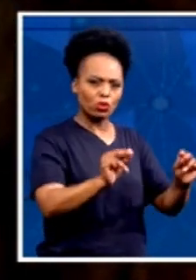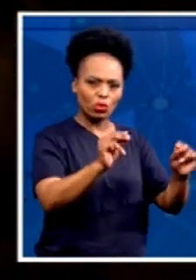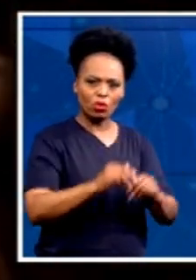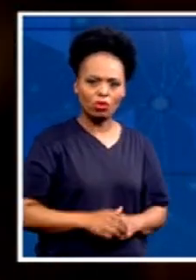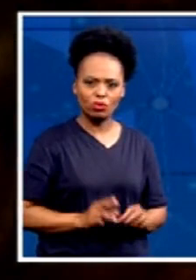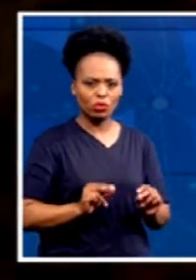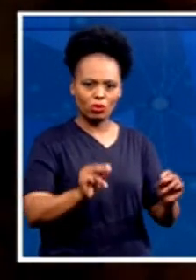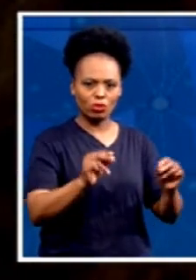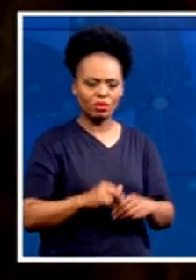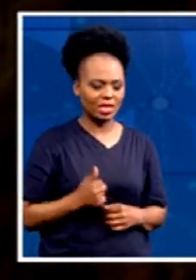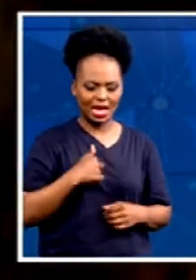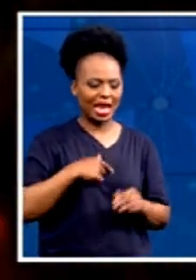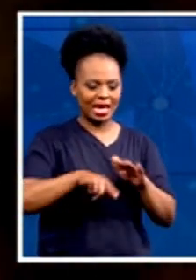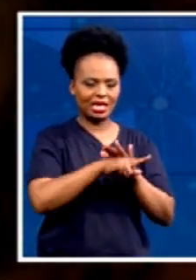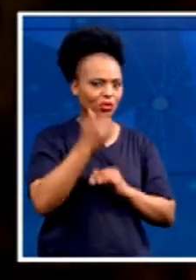that?